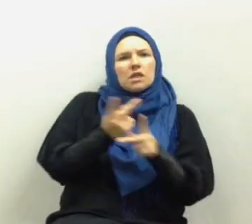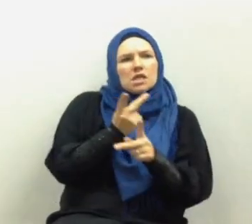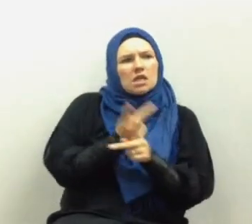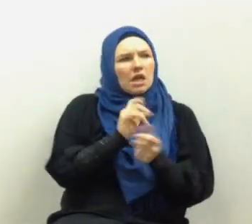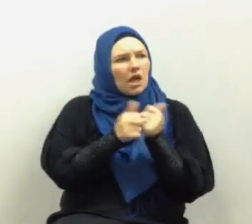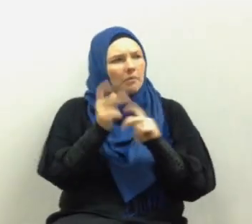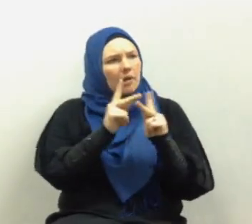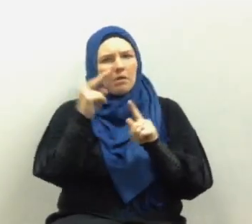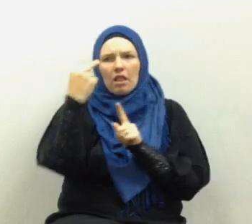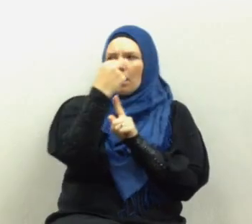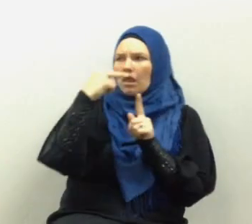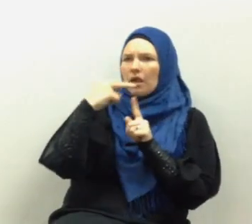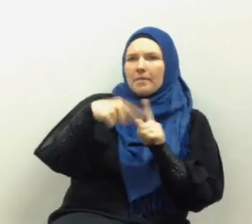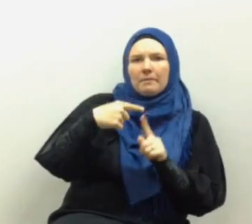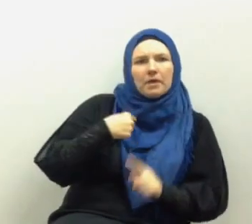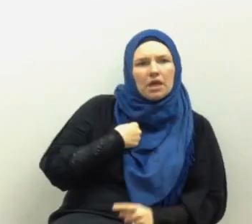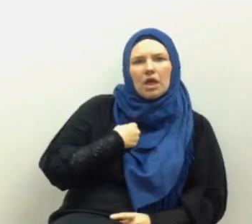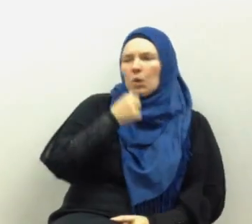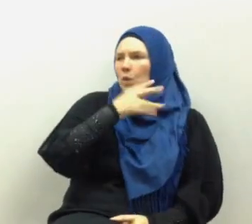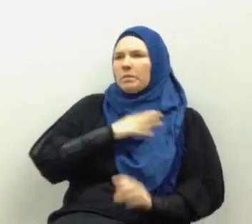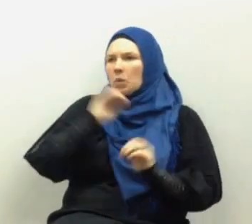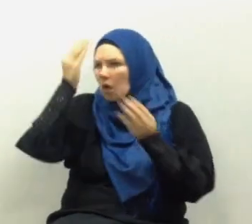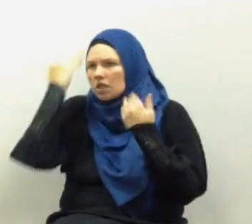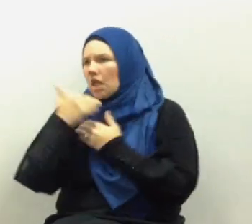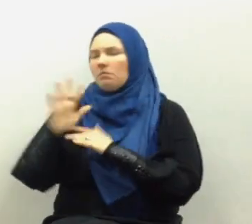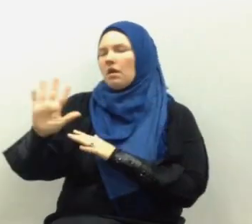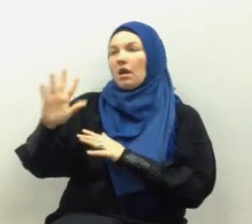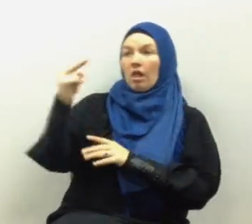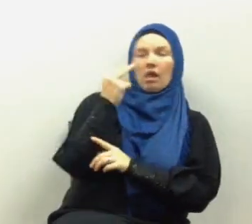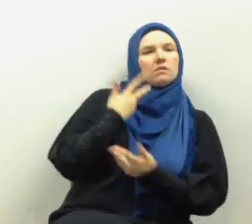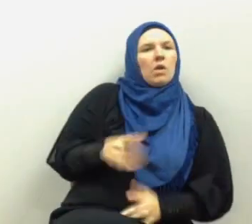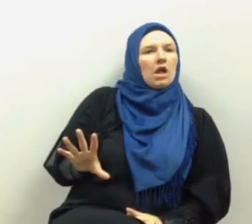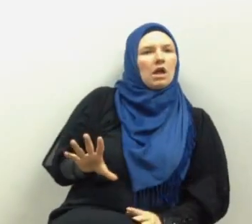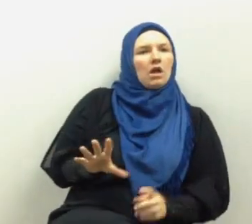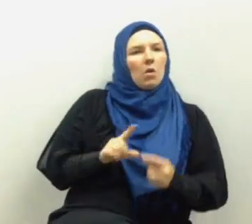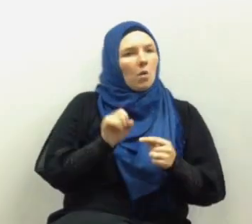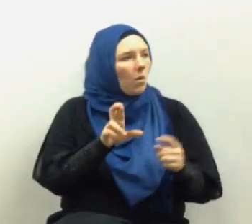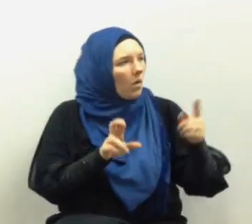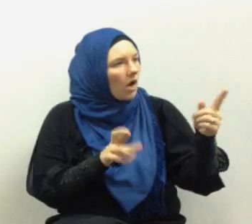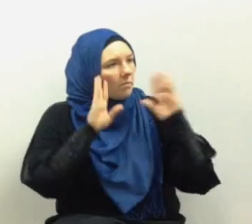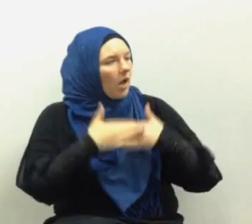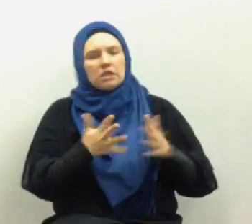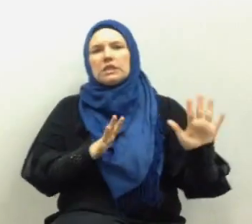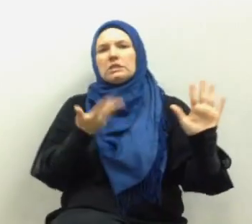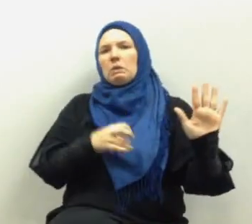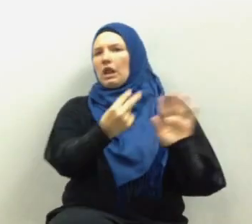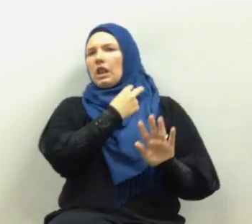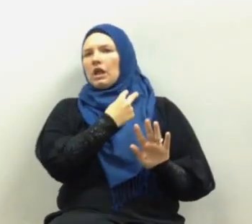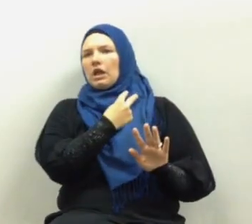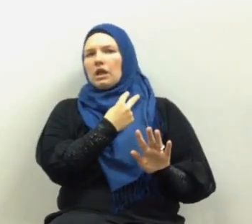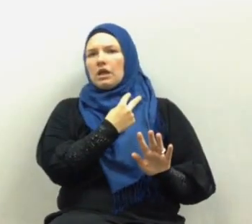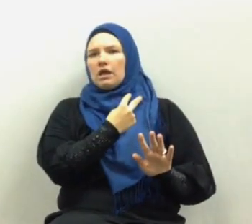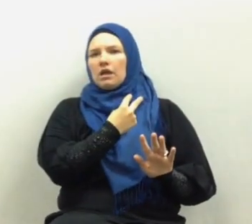how people think about us more than we are calculating what Allah thinks of